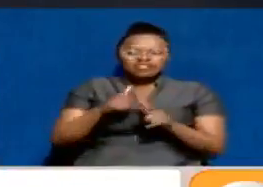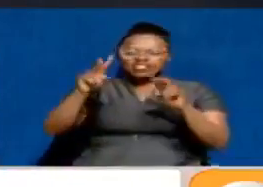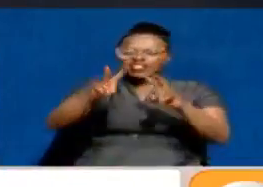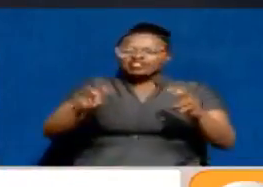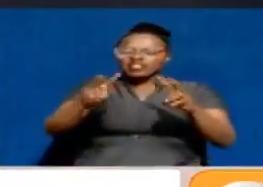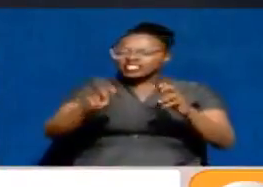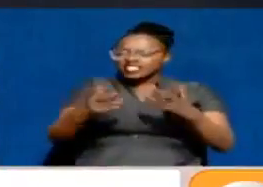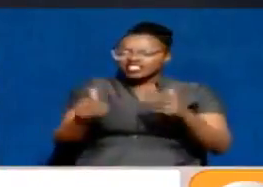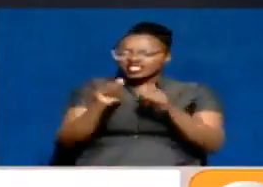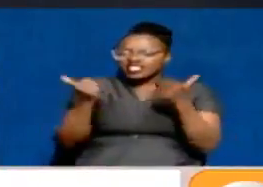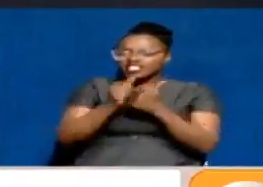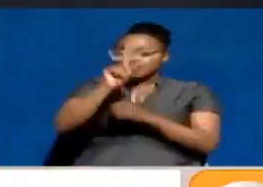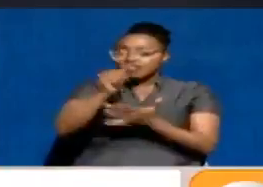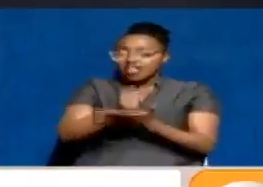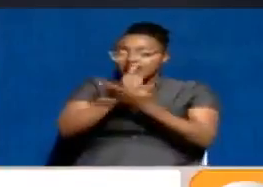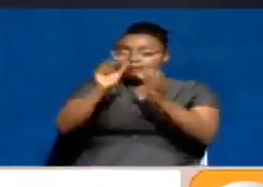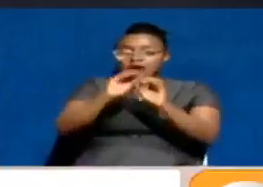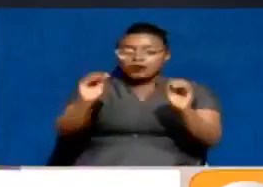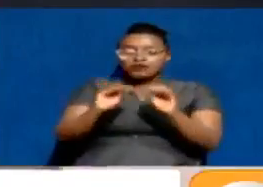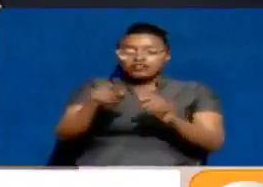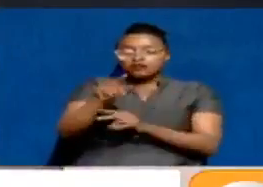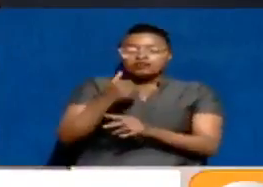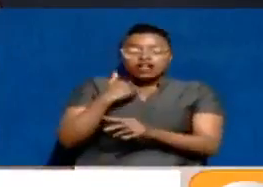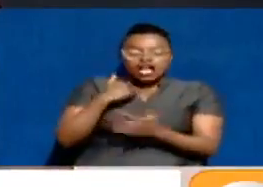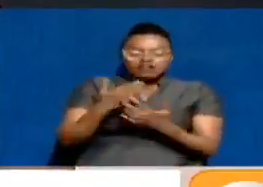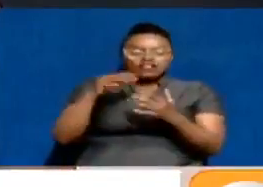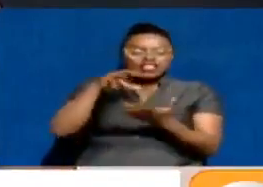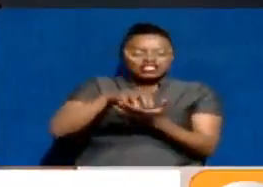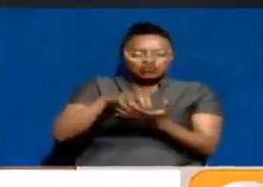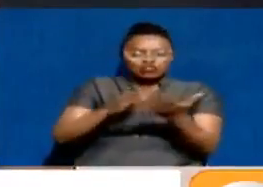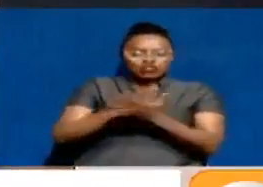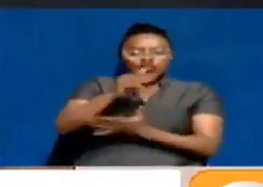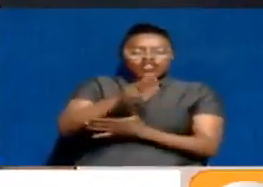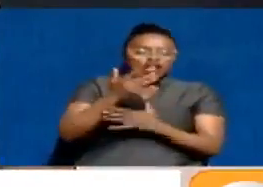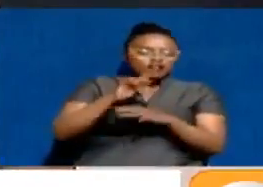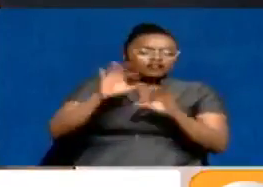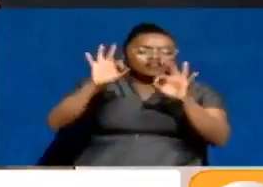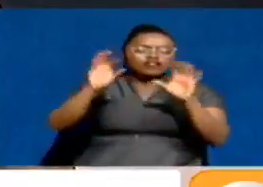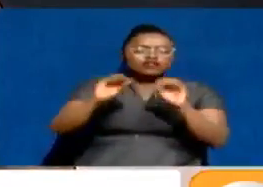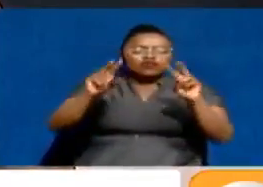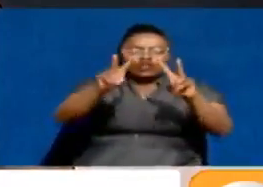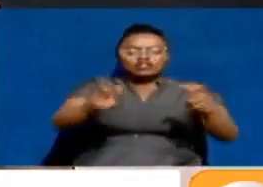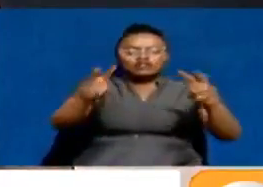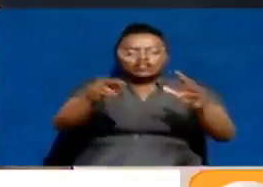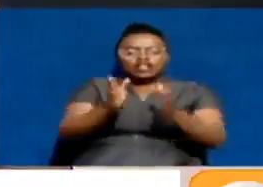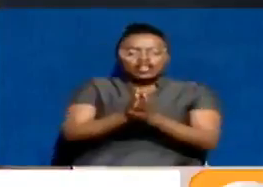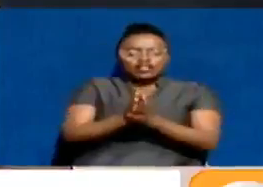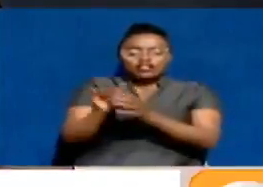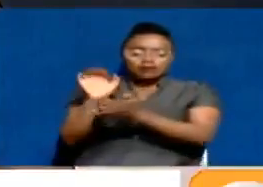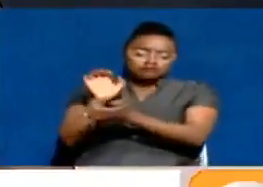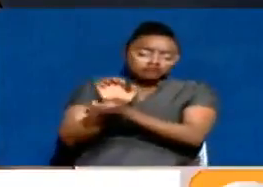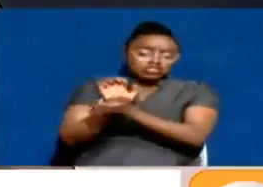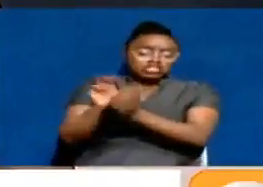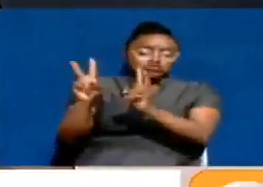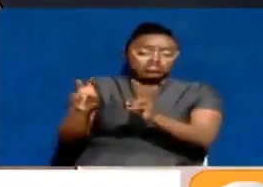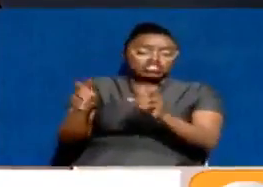investigating arms? They're not helping. Instead, they aggravate the situation through their ineffective investigations and prosecutions.